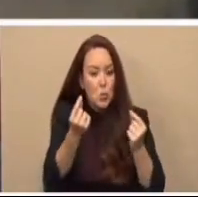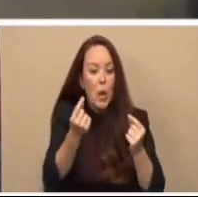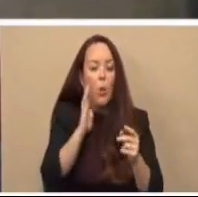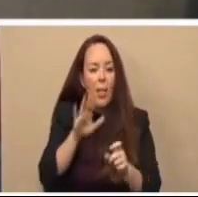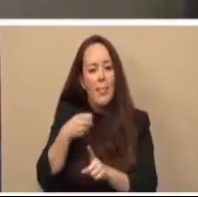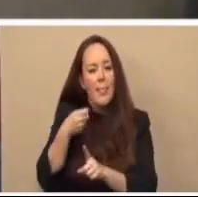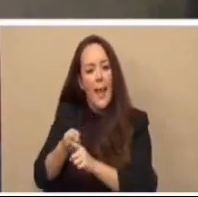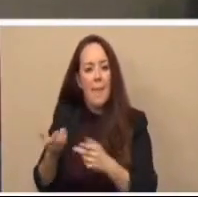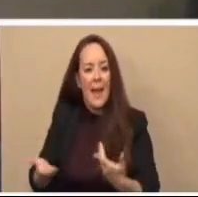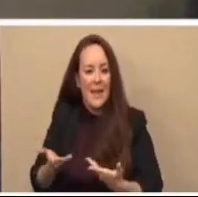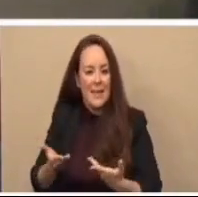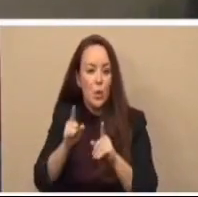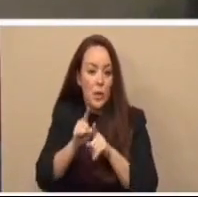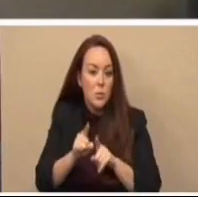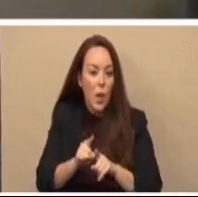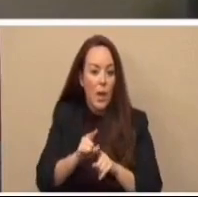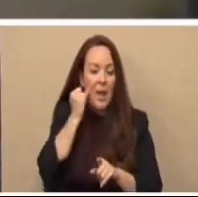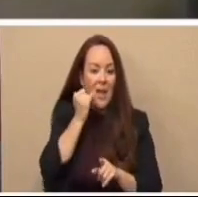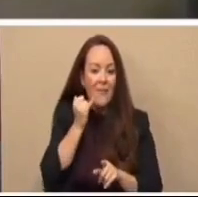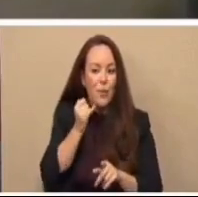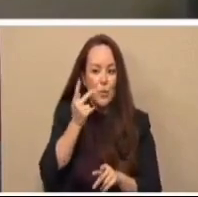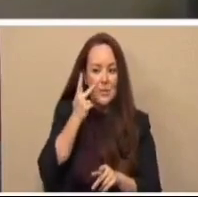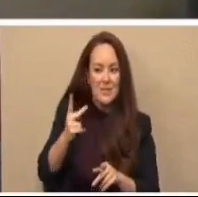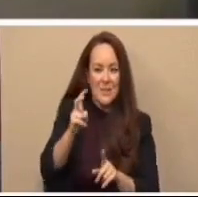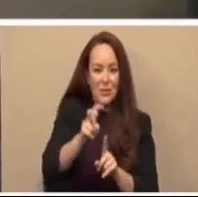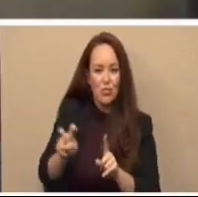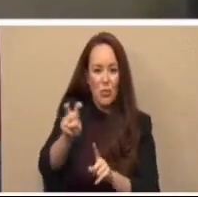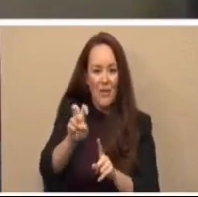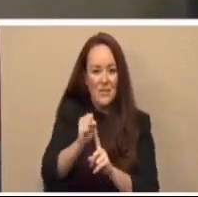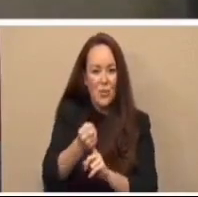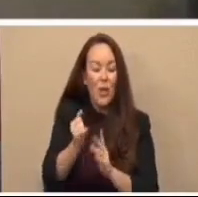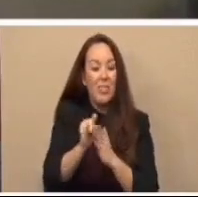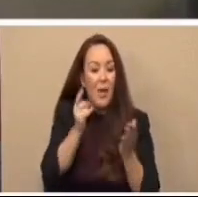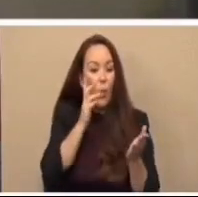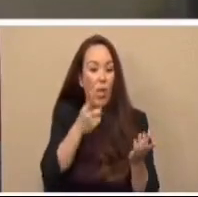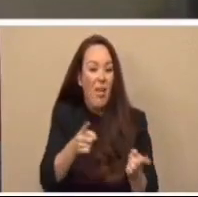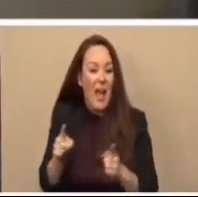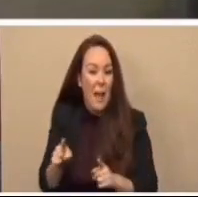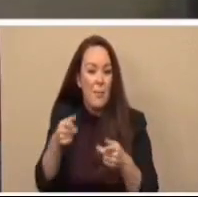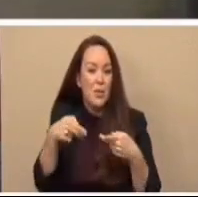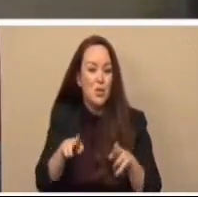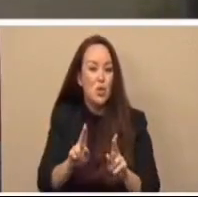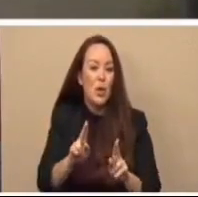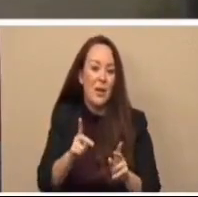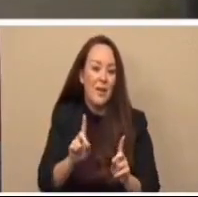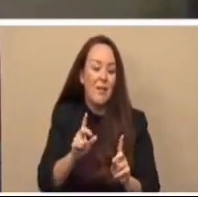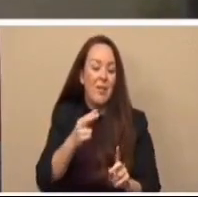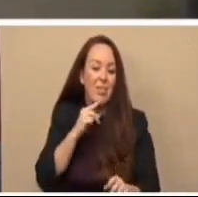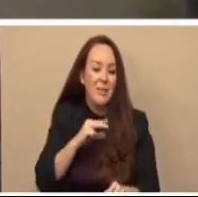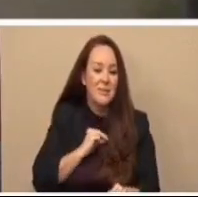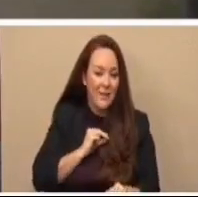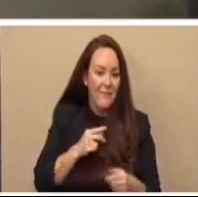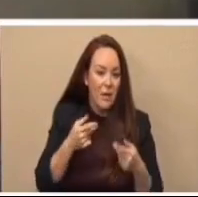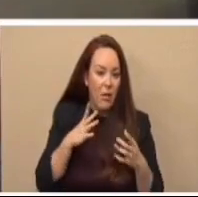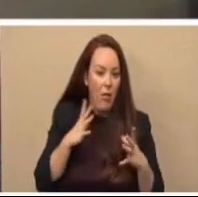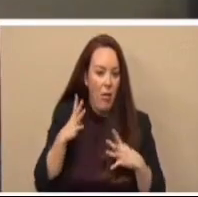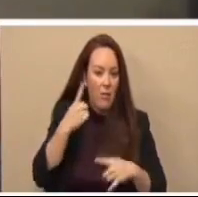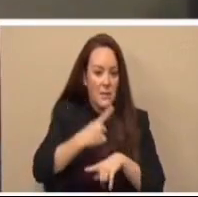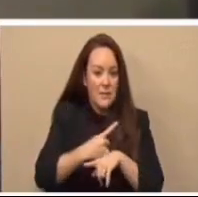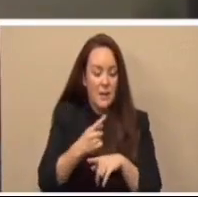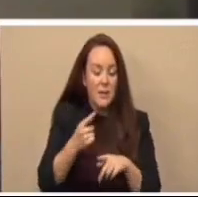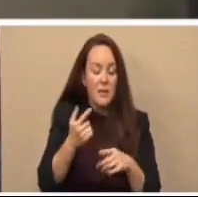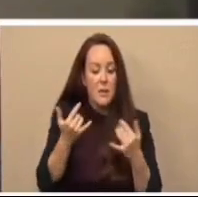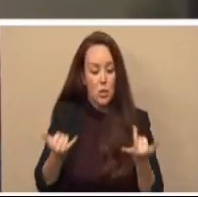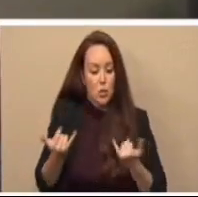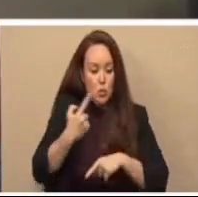especially when you're looking at the travel situation that happens during Thanksgiving holidays. As of